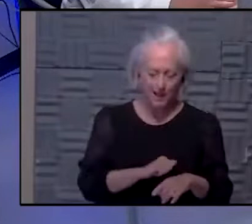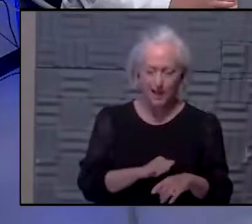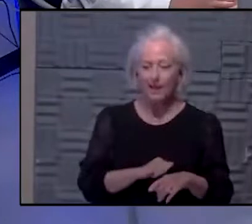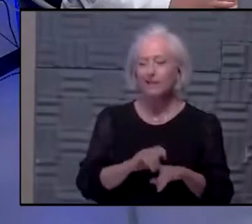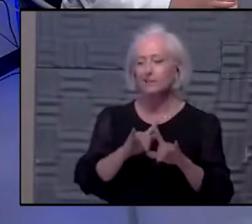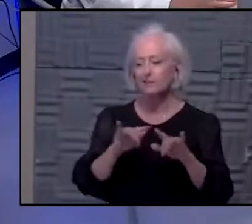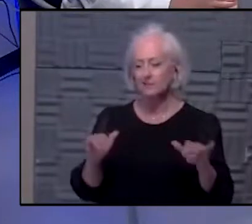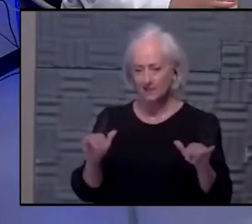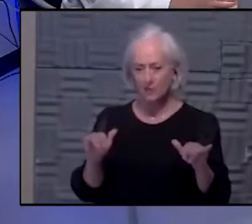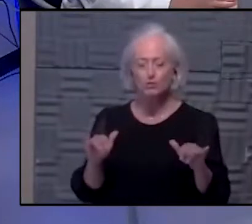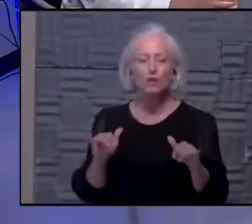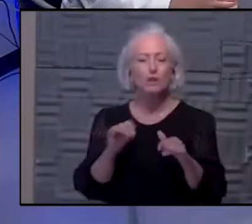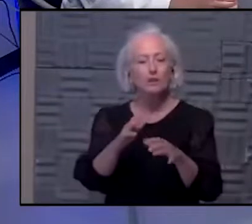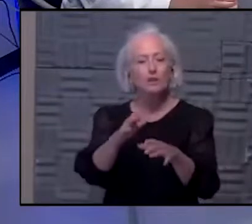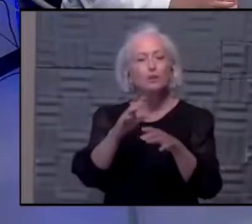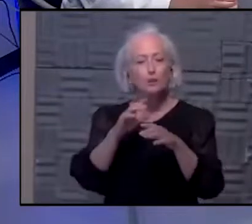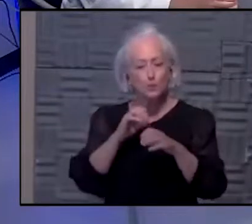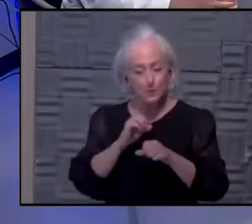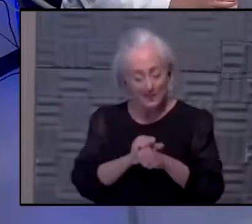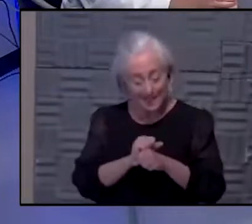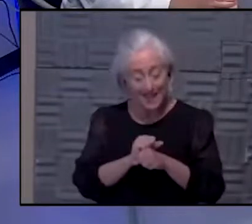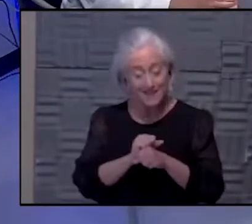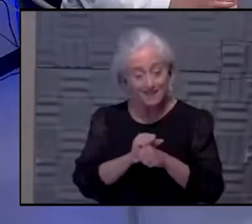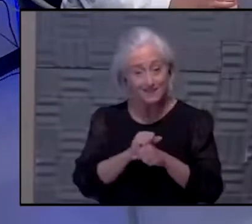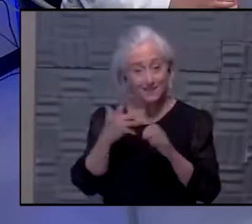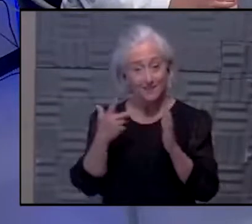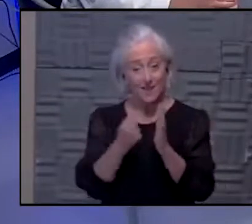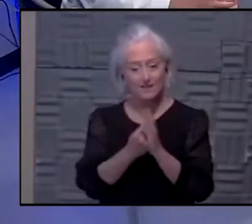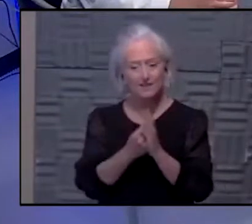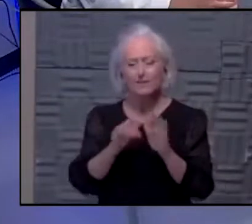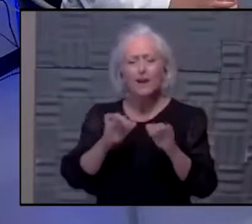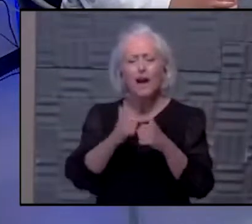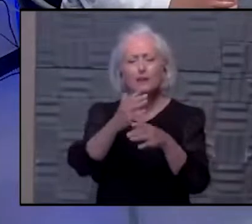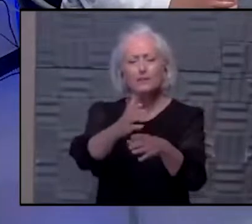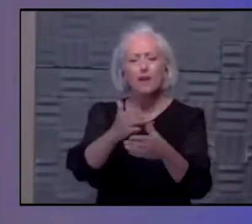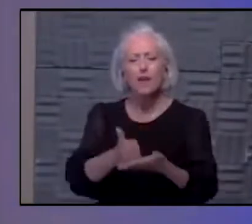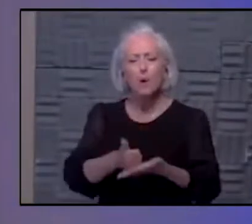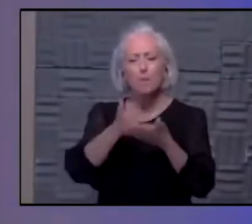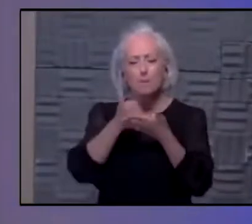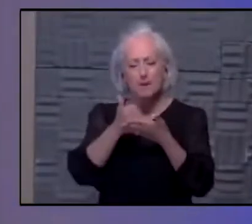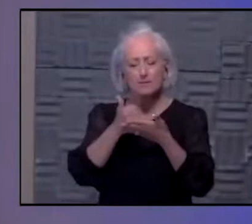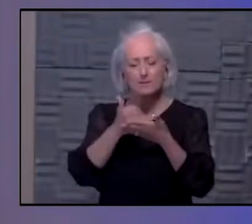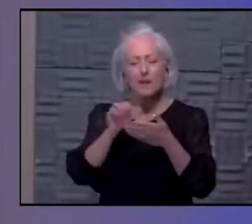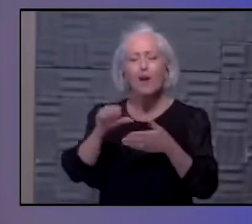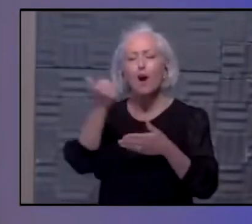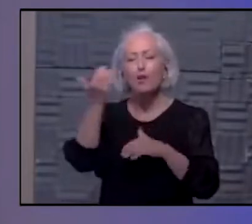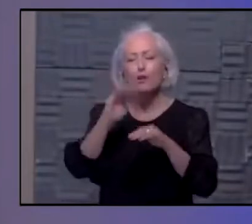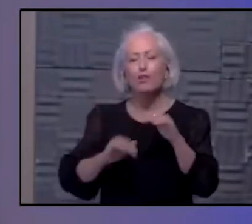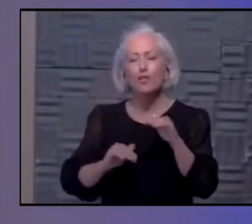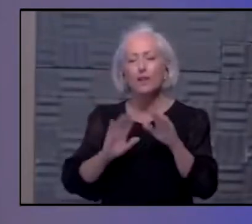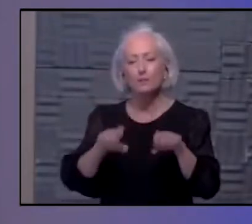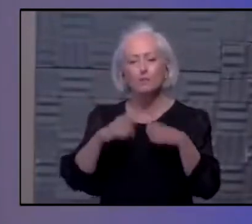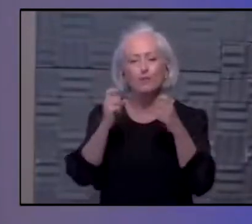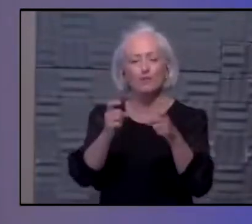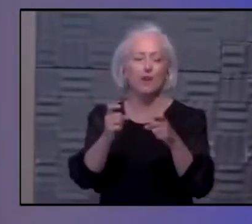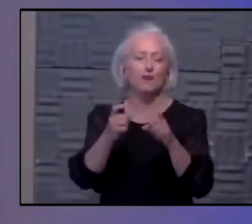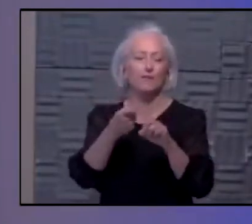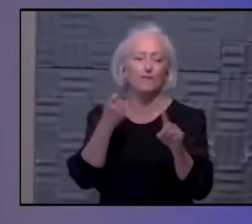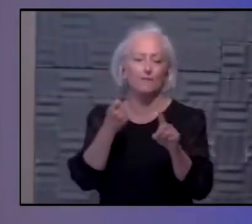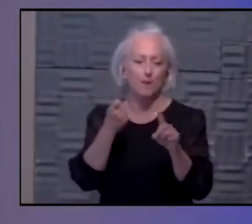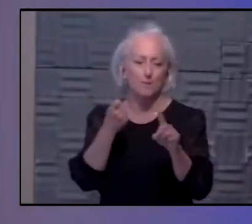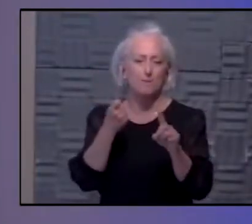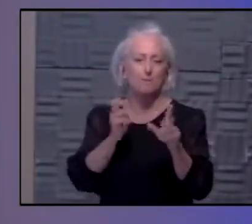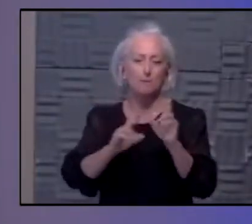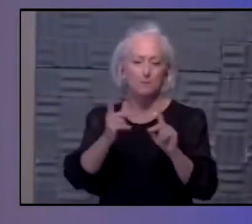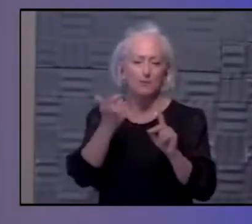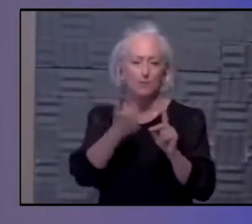How does that, along with opening up the borders or anywhere, how does that help us get more vaccine into people? It's really access. You